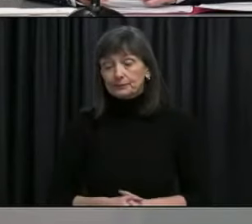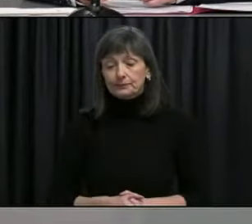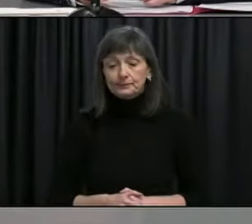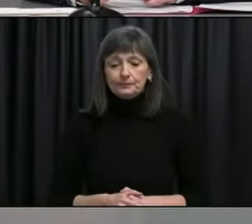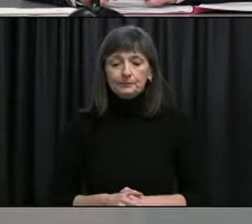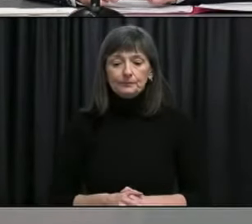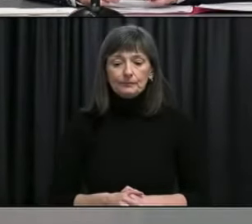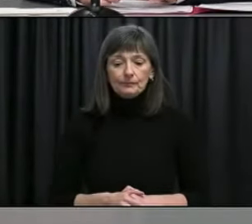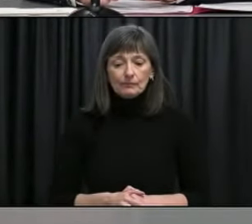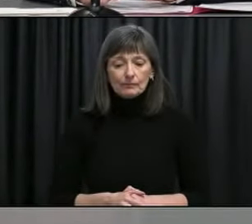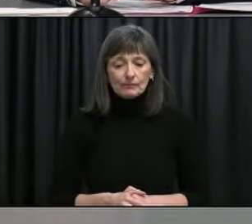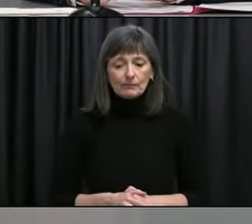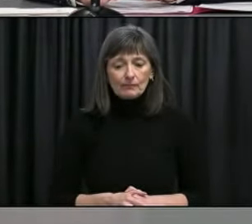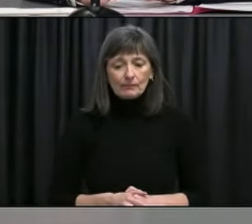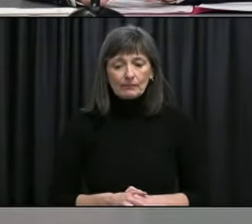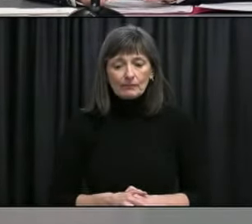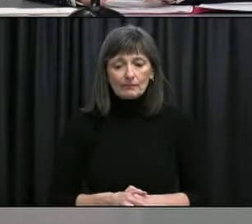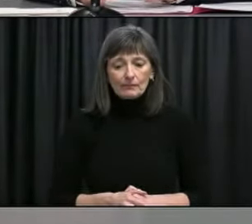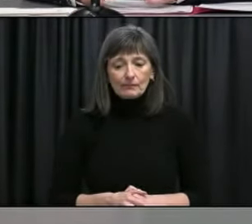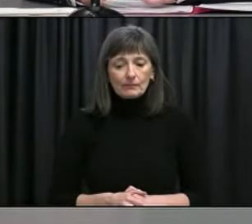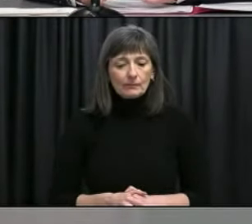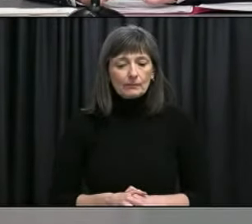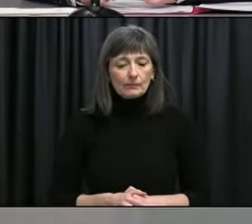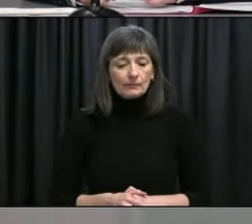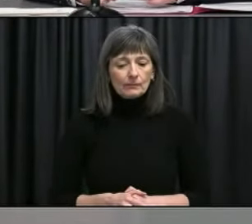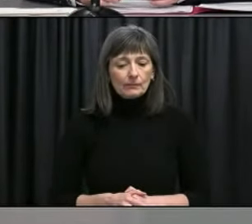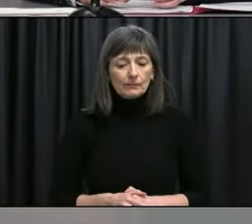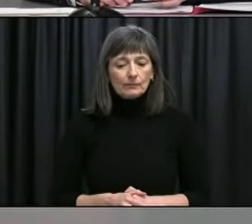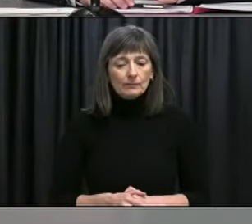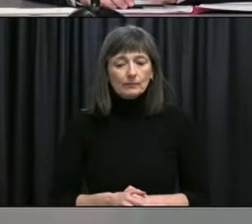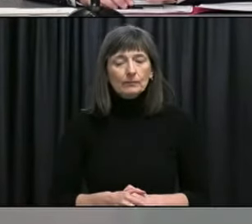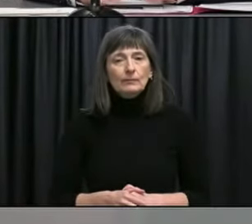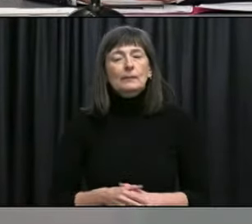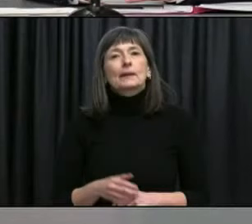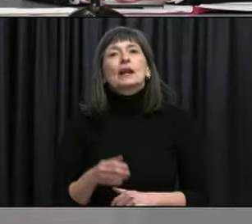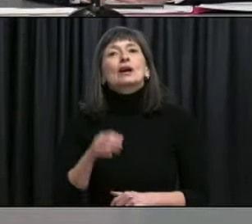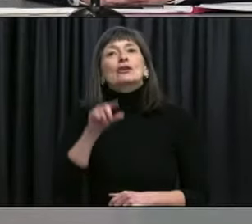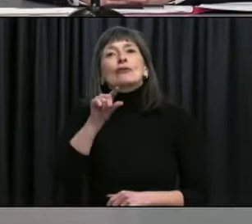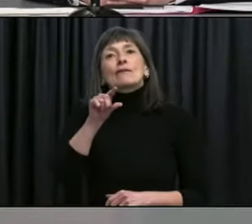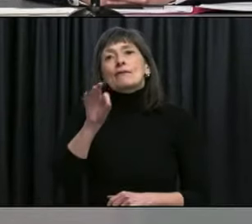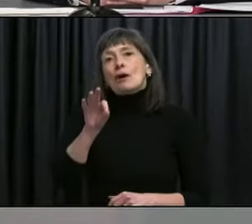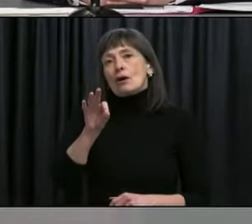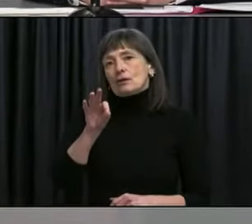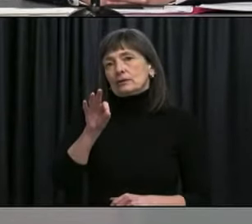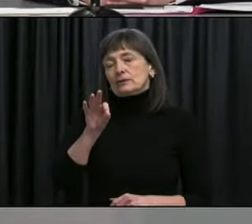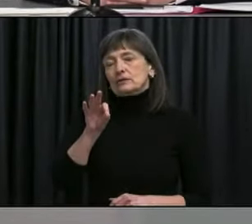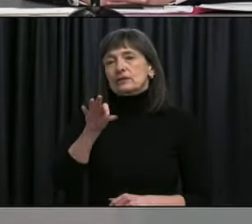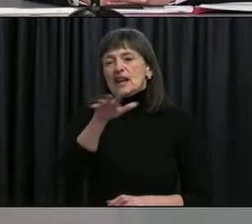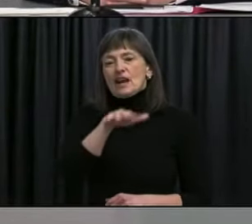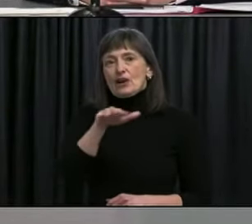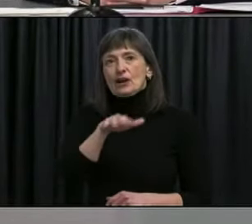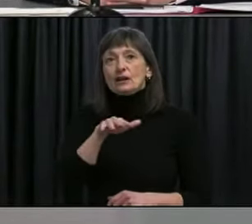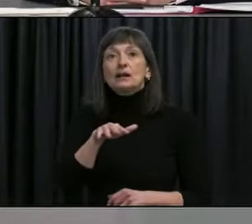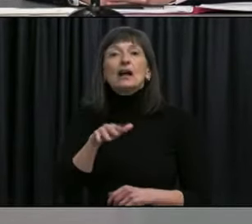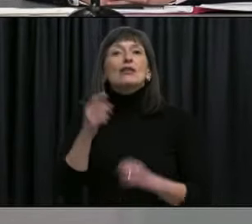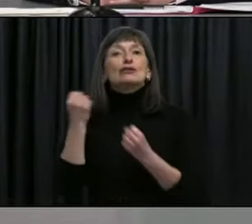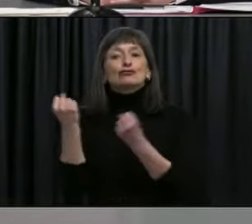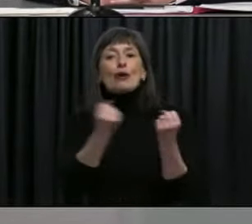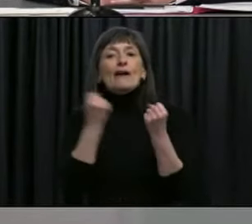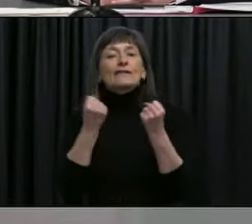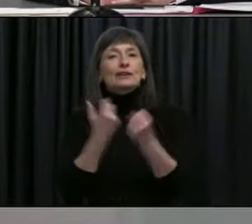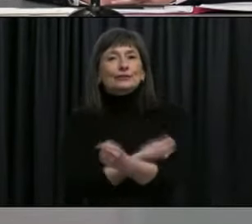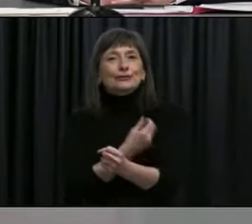yes mine's referring to the mobile testing unit in grand falls windsor it's open eight to eight seven days a week